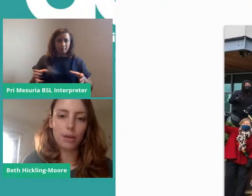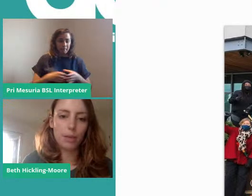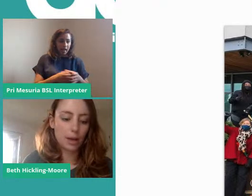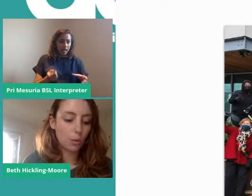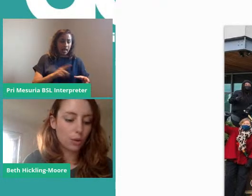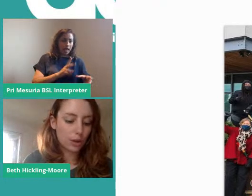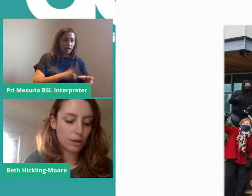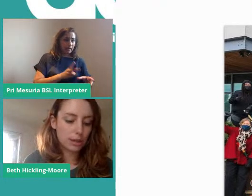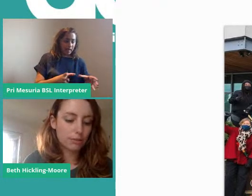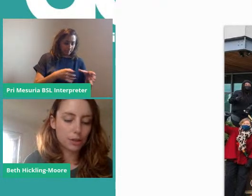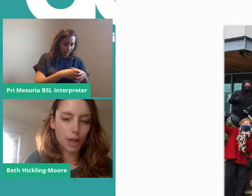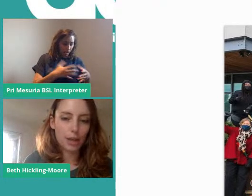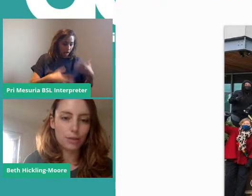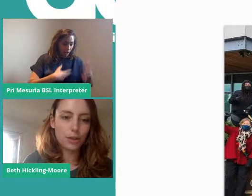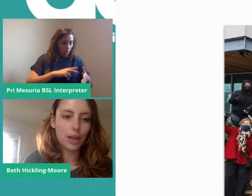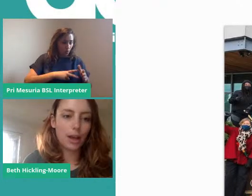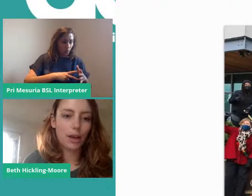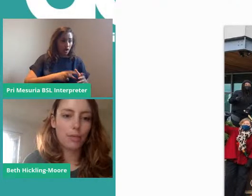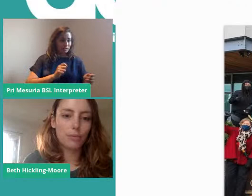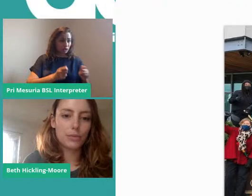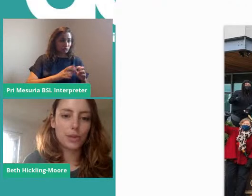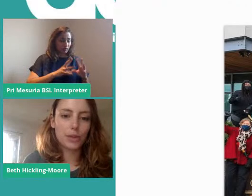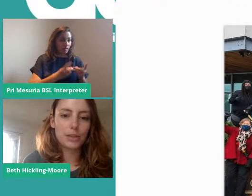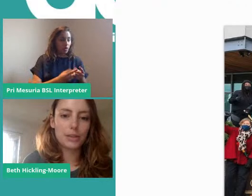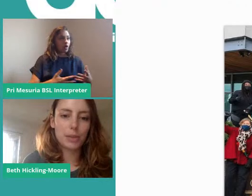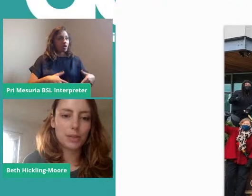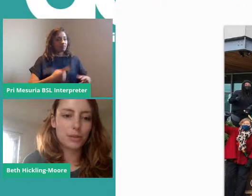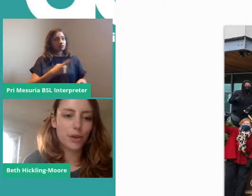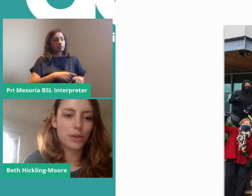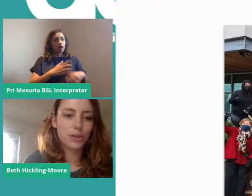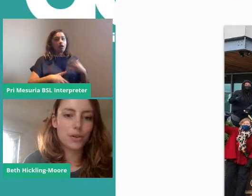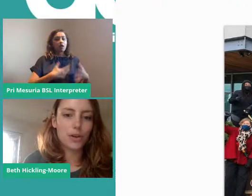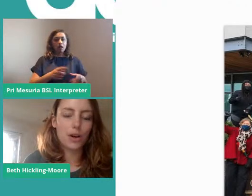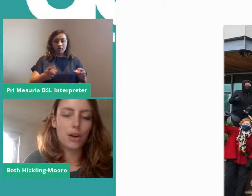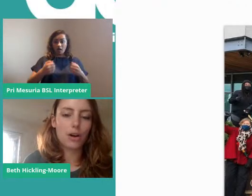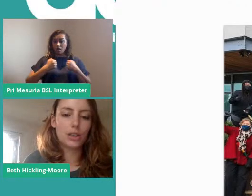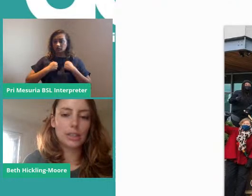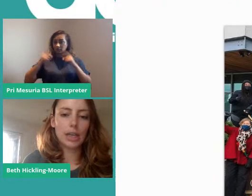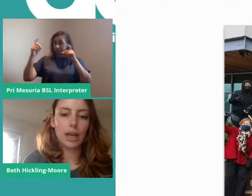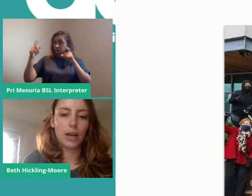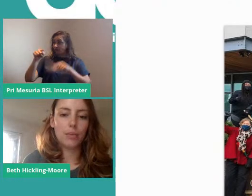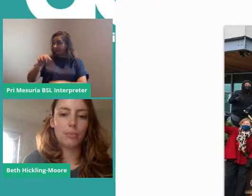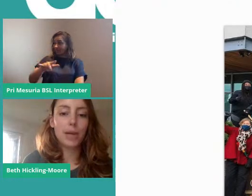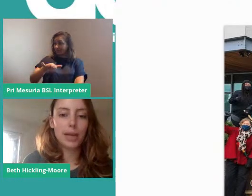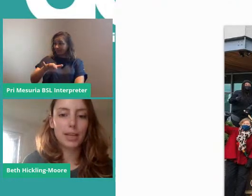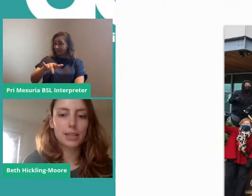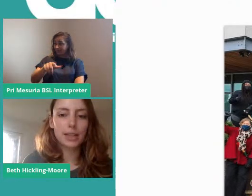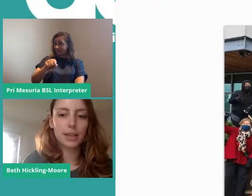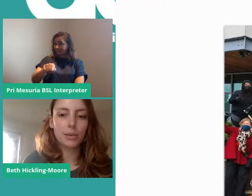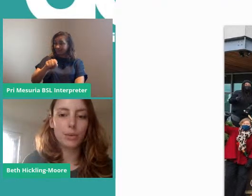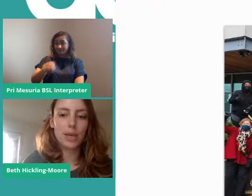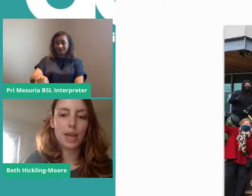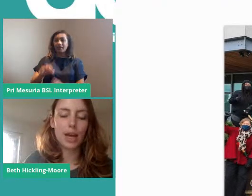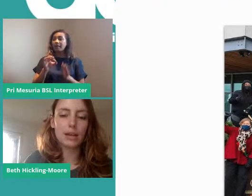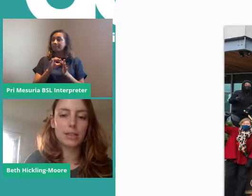group and organising for change. So this is a picture of us on our picket. We had